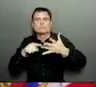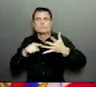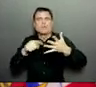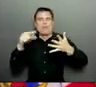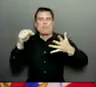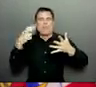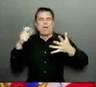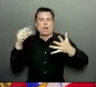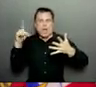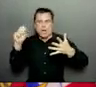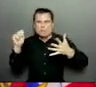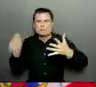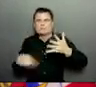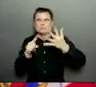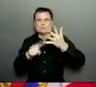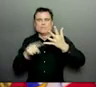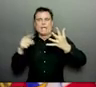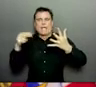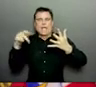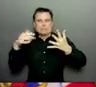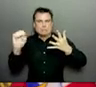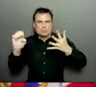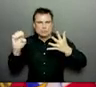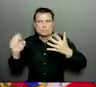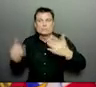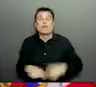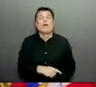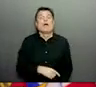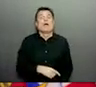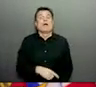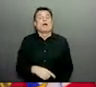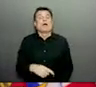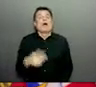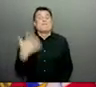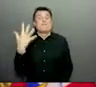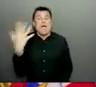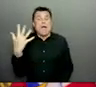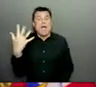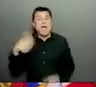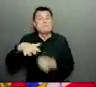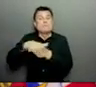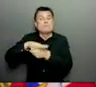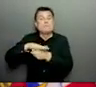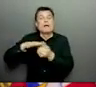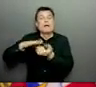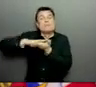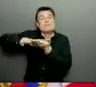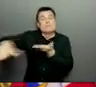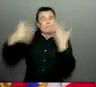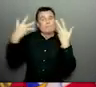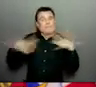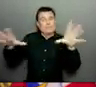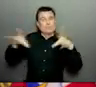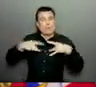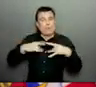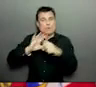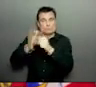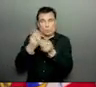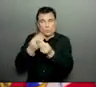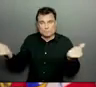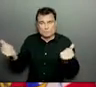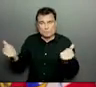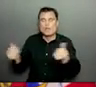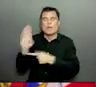Bradley Centre, White Rock Seniors Village, Royal City Manor, Harrison Point, and Aged Care Harmony Court Estates.